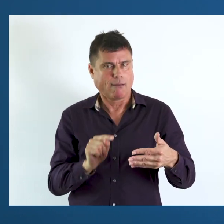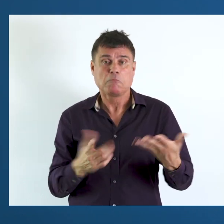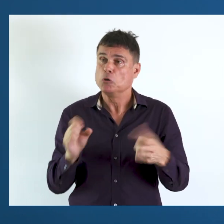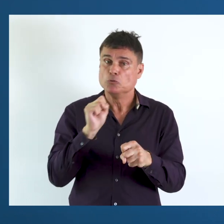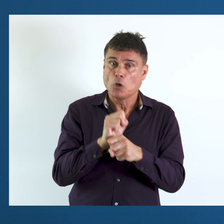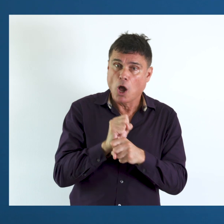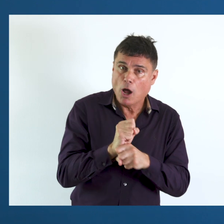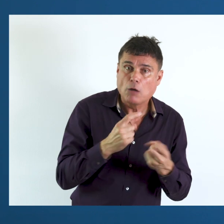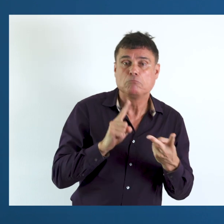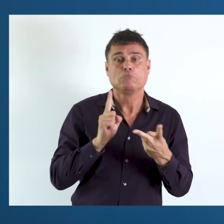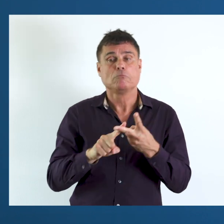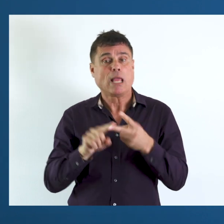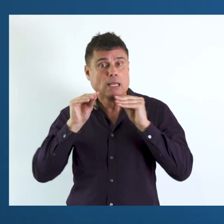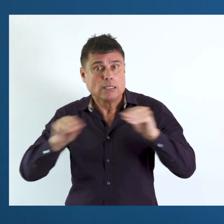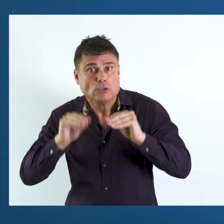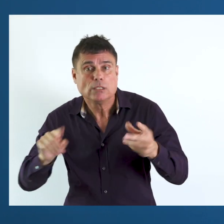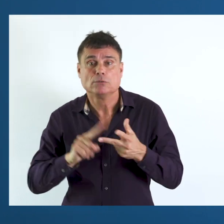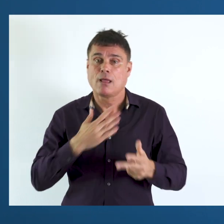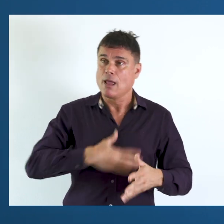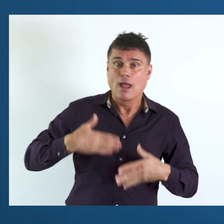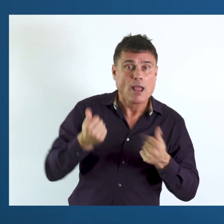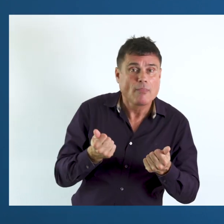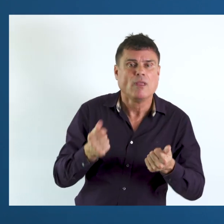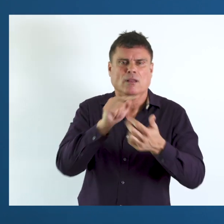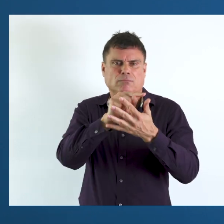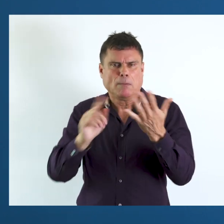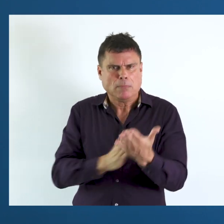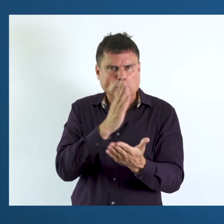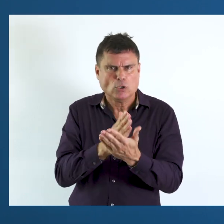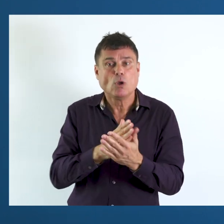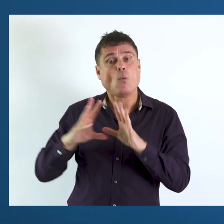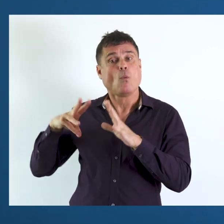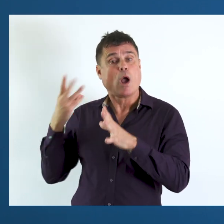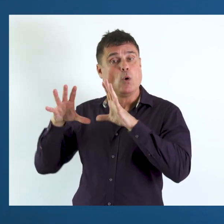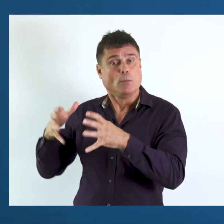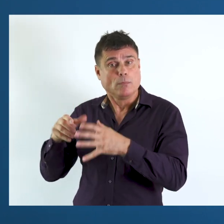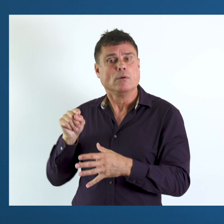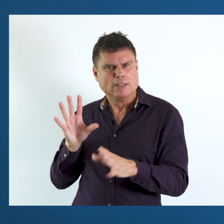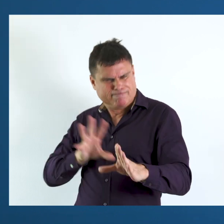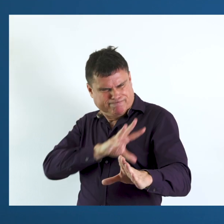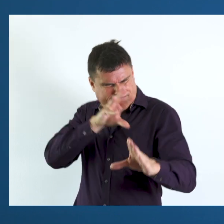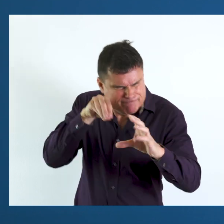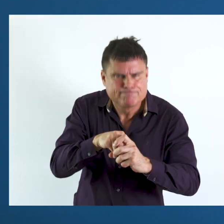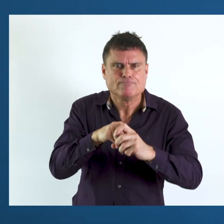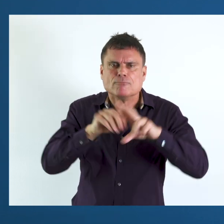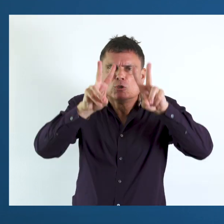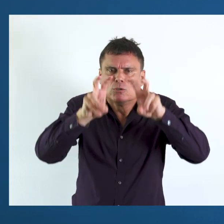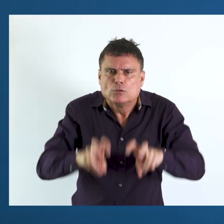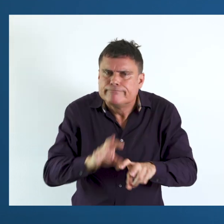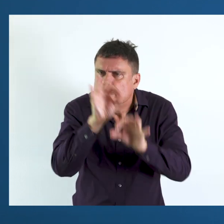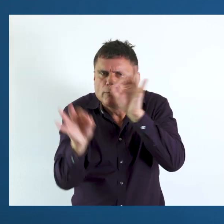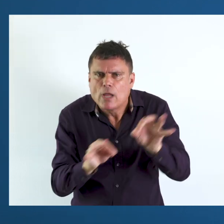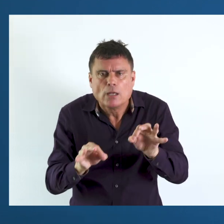have that collects outcome information, like employment, education, healthcare utilization, make sure that